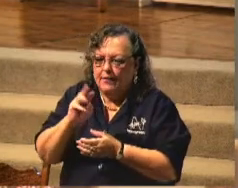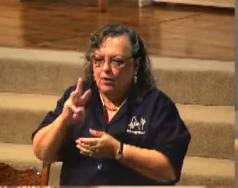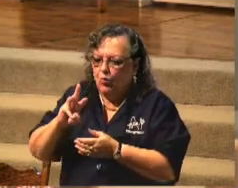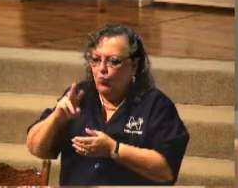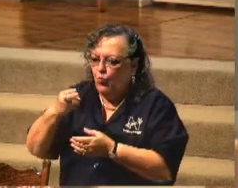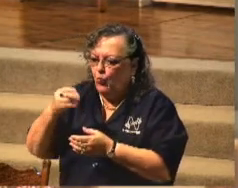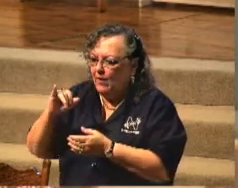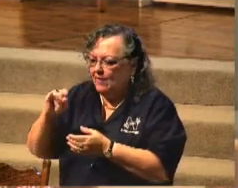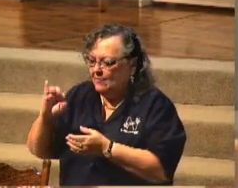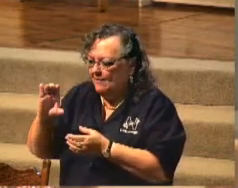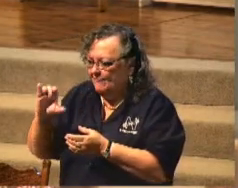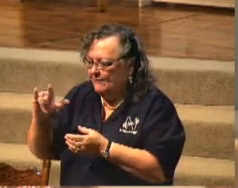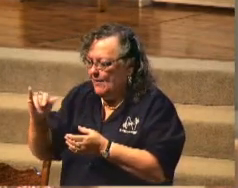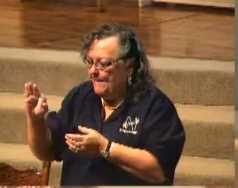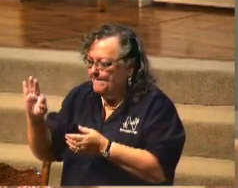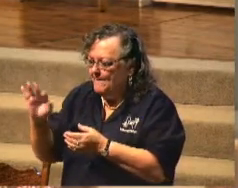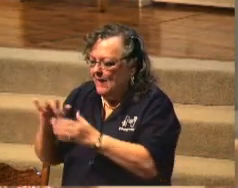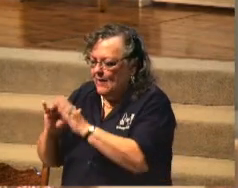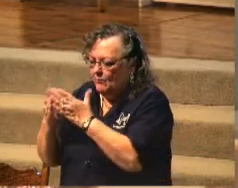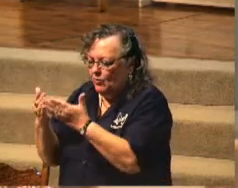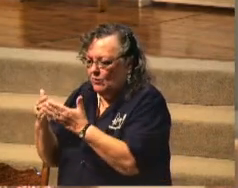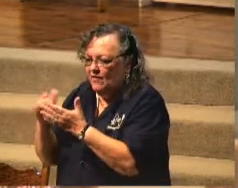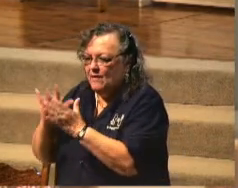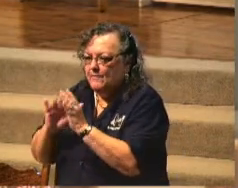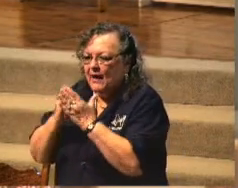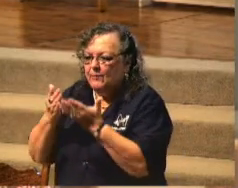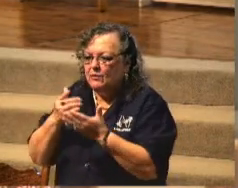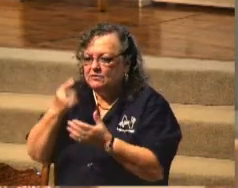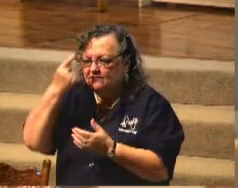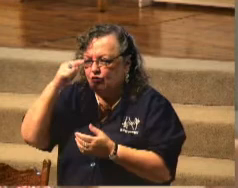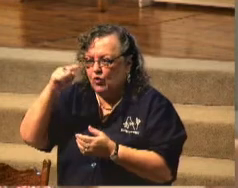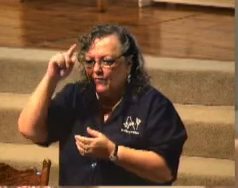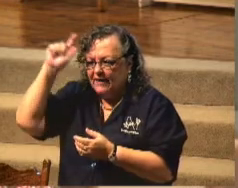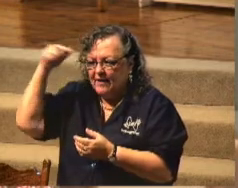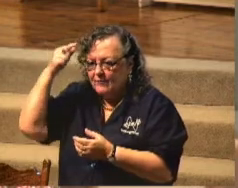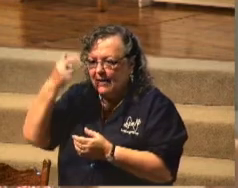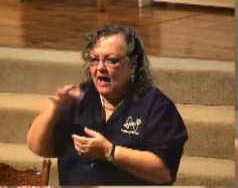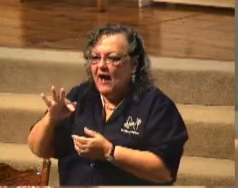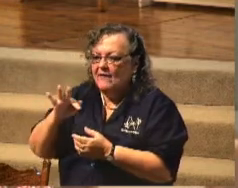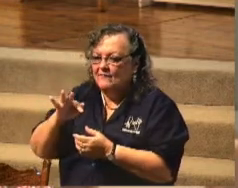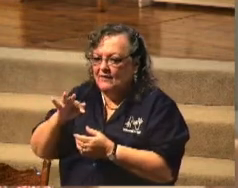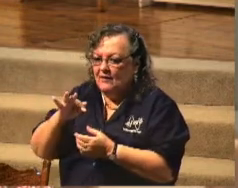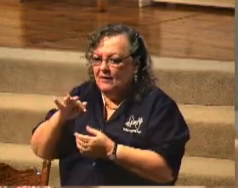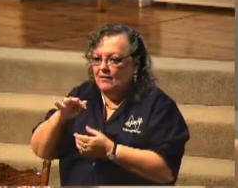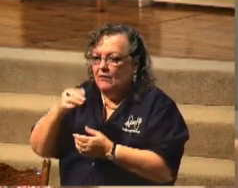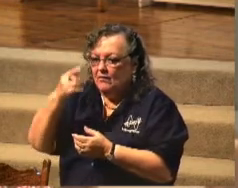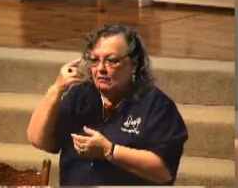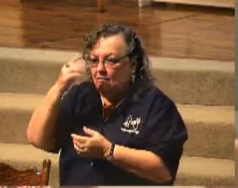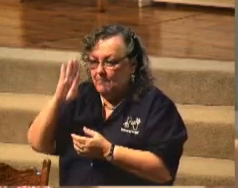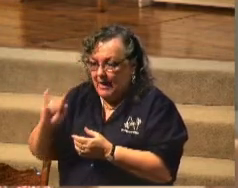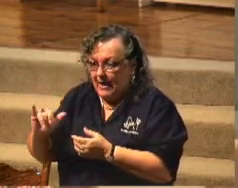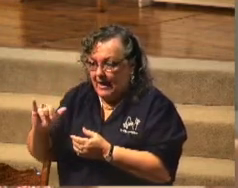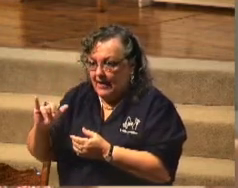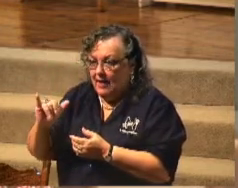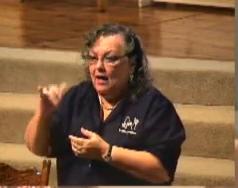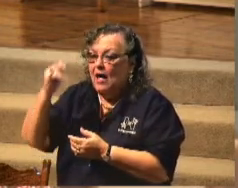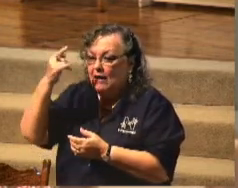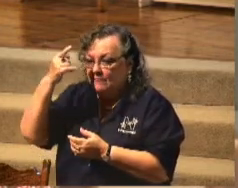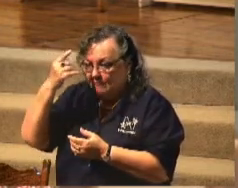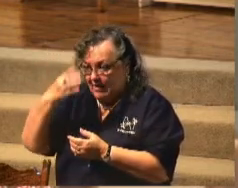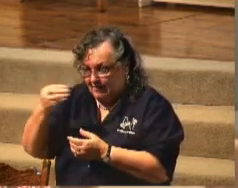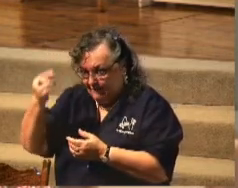translation of his Bible. The Bible is for the government of the people, by the people, and for the people.